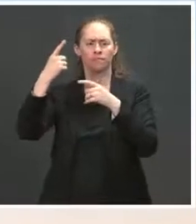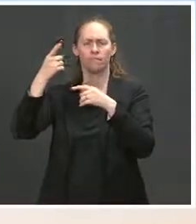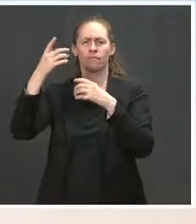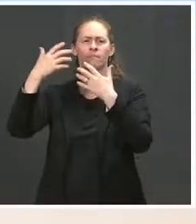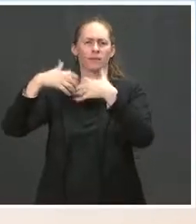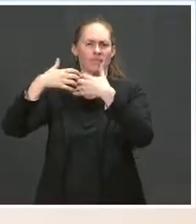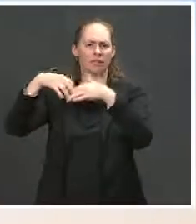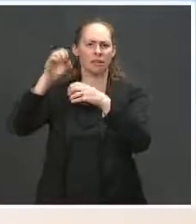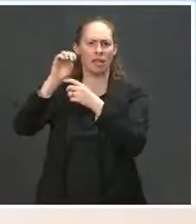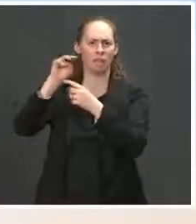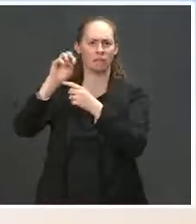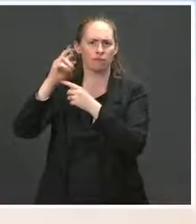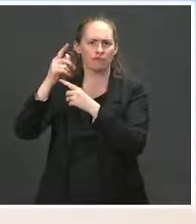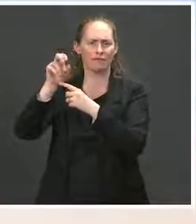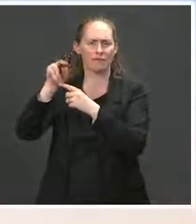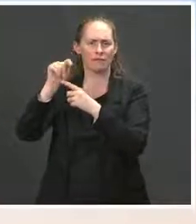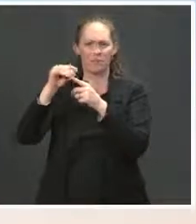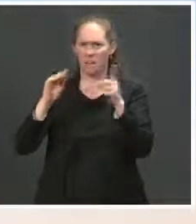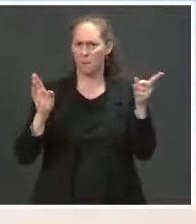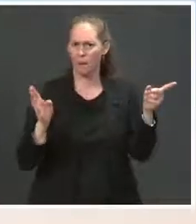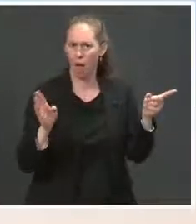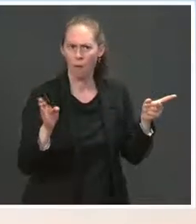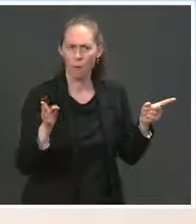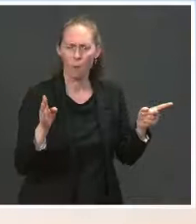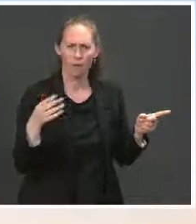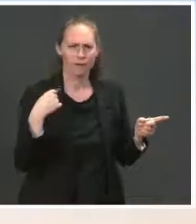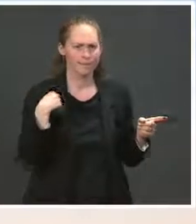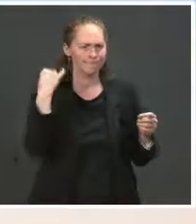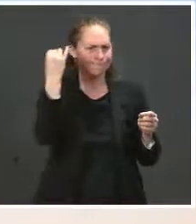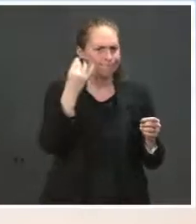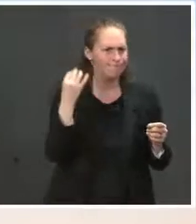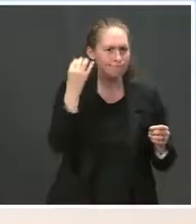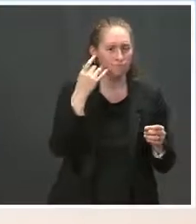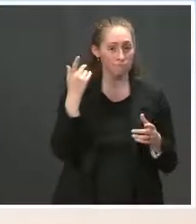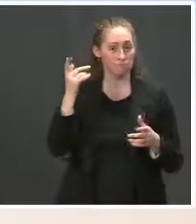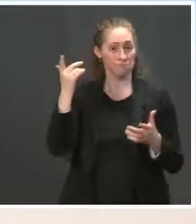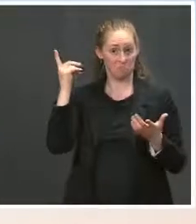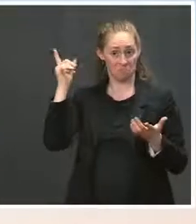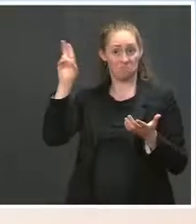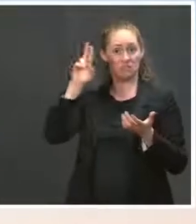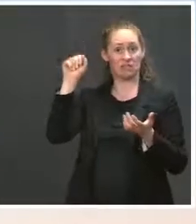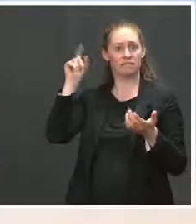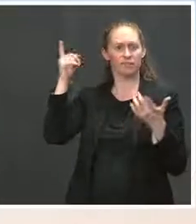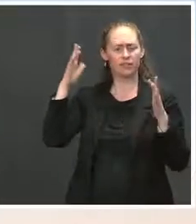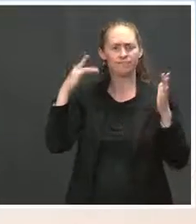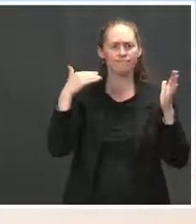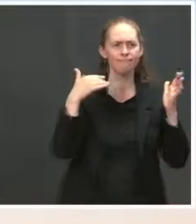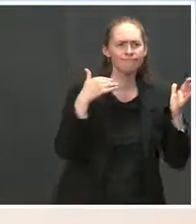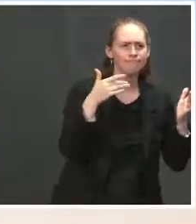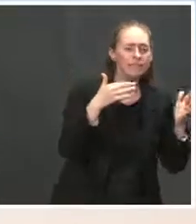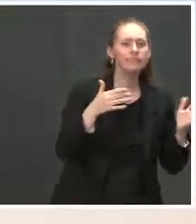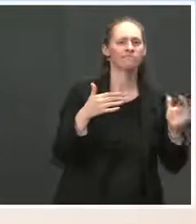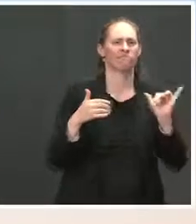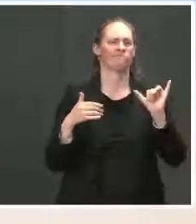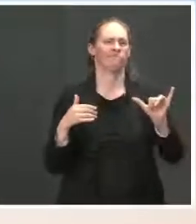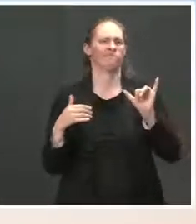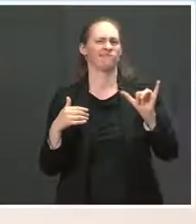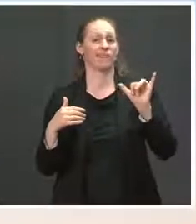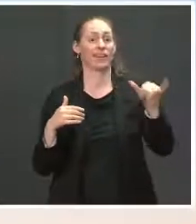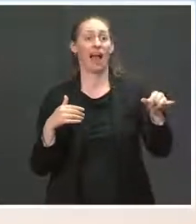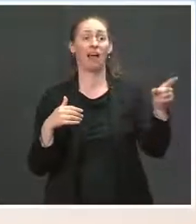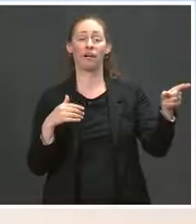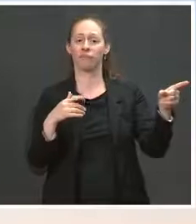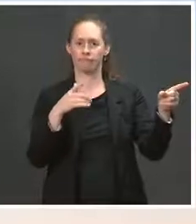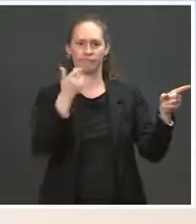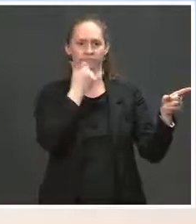regulators have conducted a study and found that they did not follow proper manufacturing procedures. They had poorly trained staff. That resulted in the